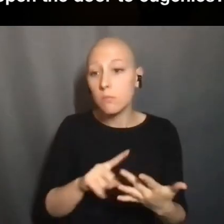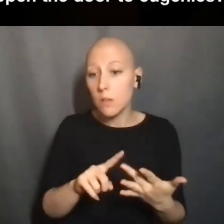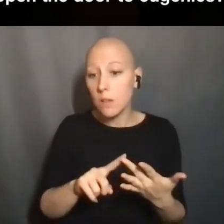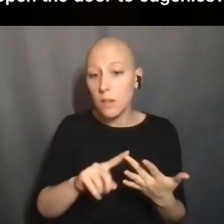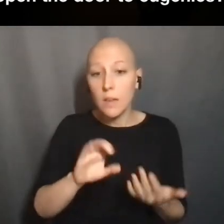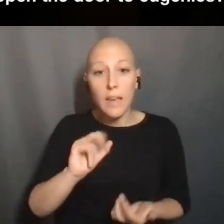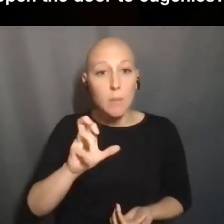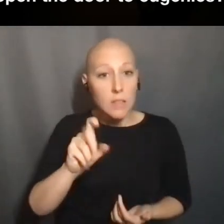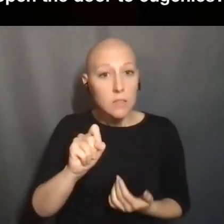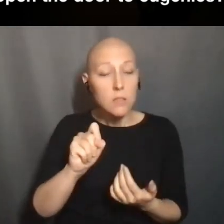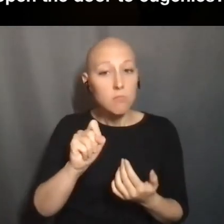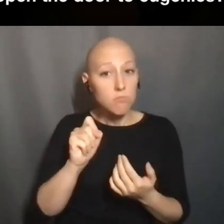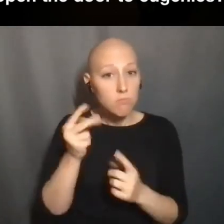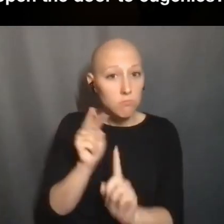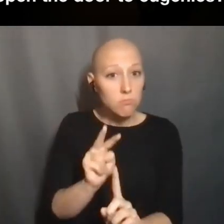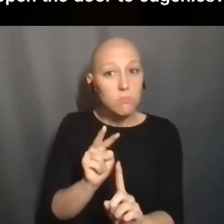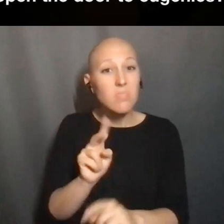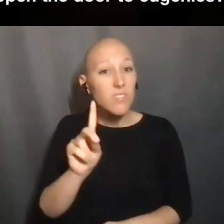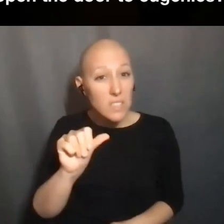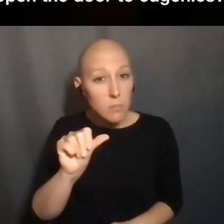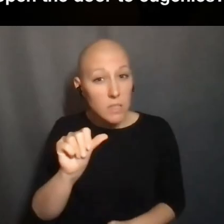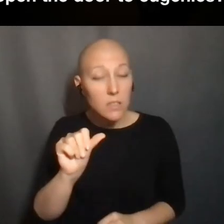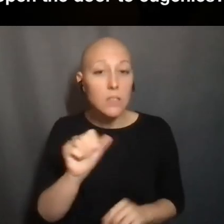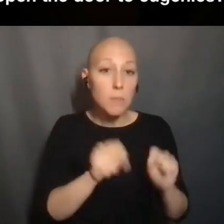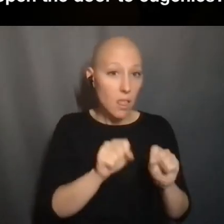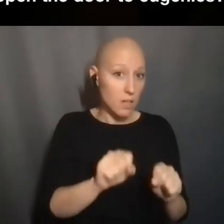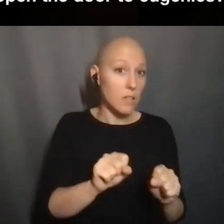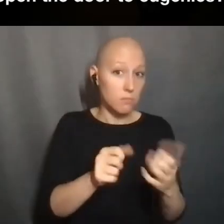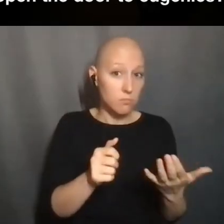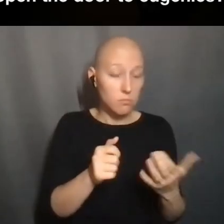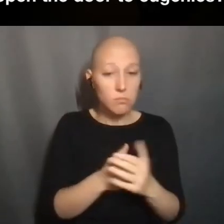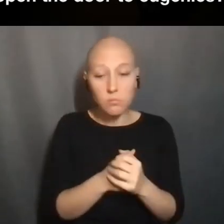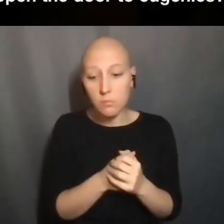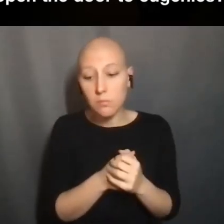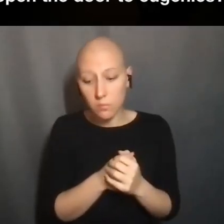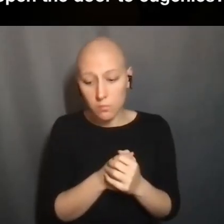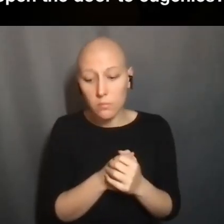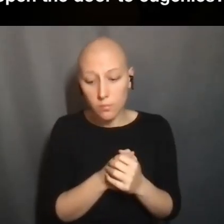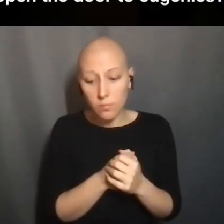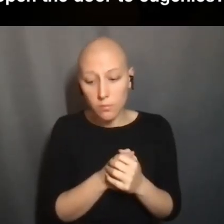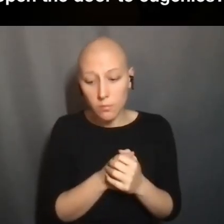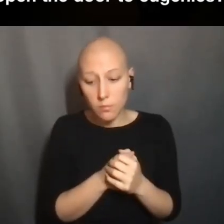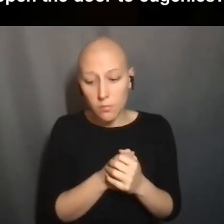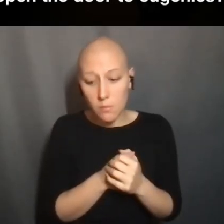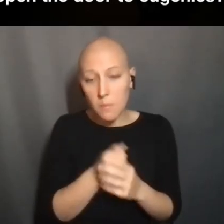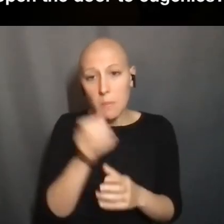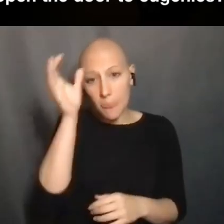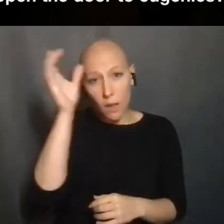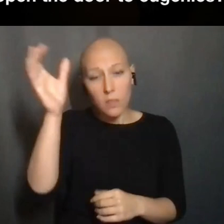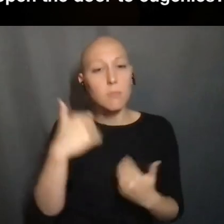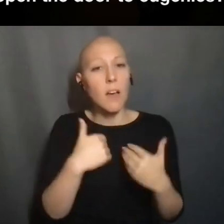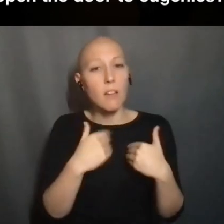OF DISABILITY AND ABILITY. YOU KNOW, THIS IDEA THAT THERE IS A VERY NARROWLY DEFINED